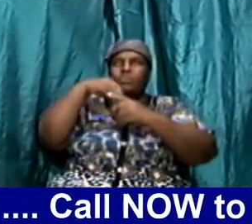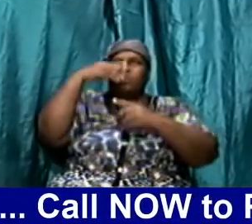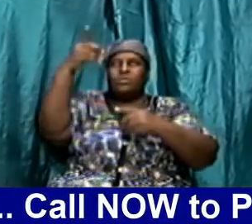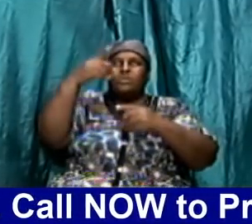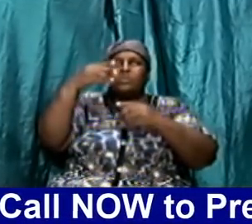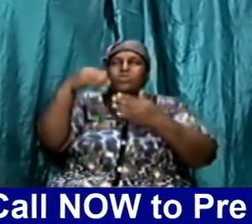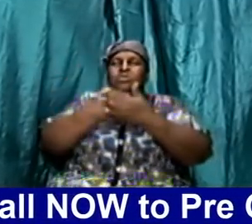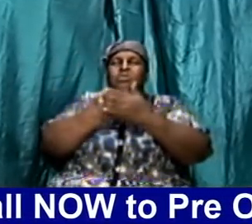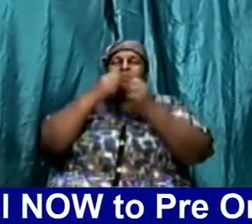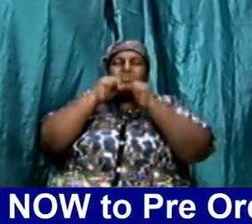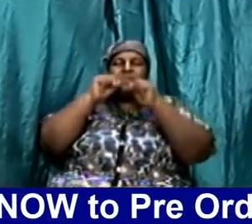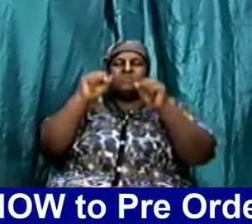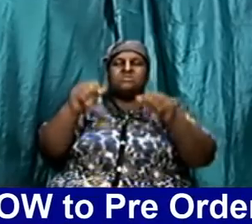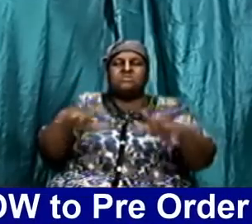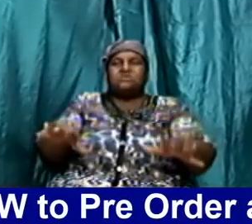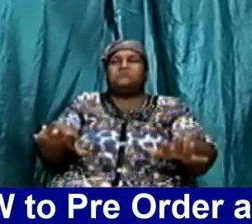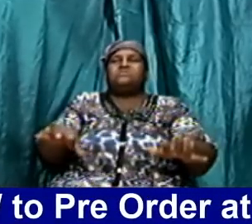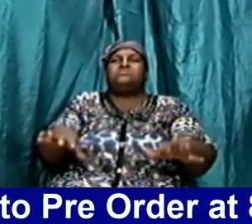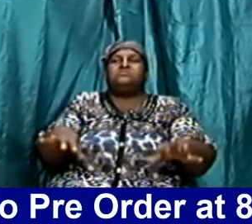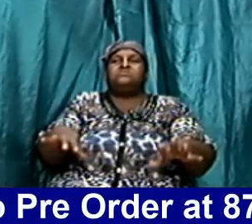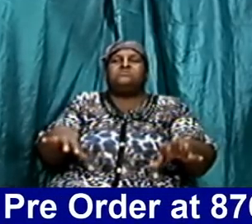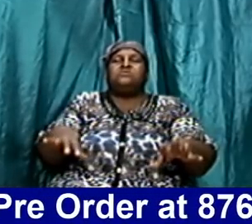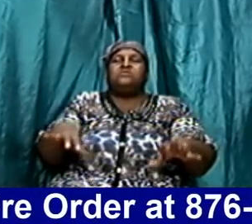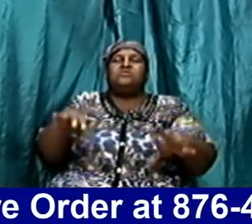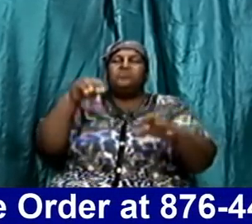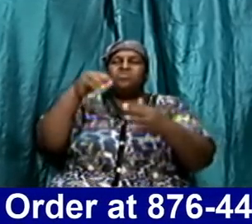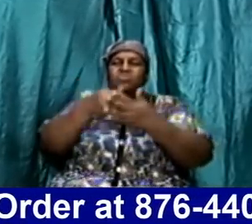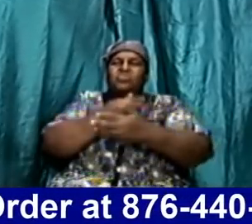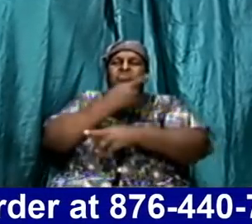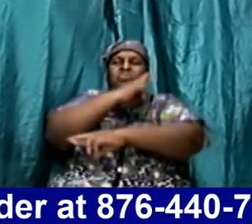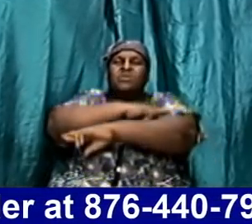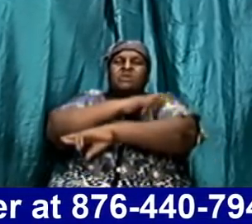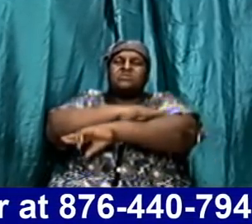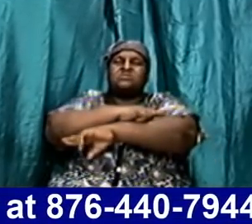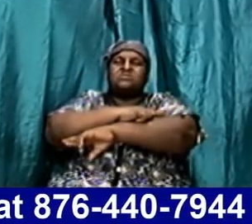blessing oh God Jesus this new rest